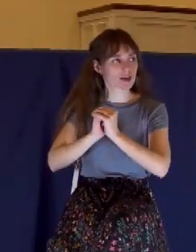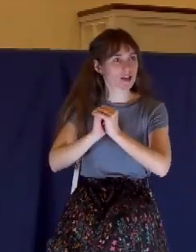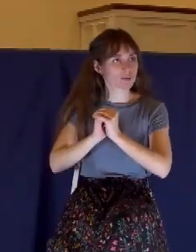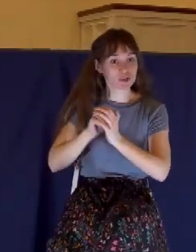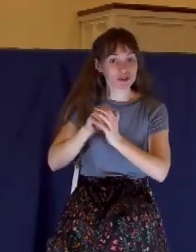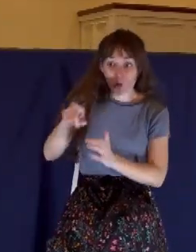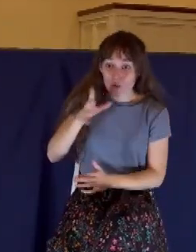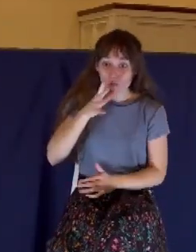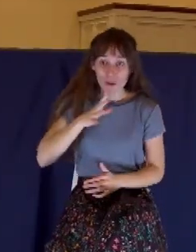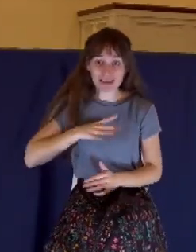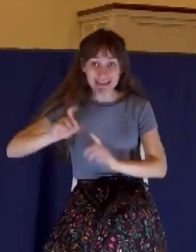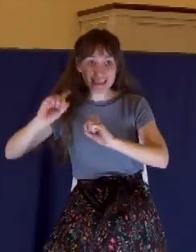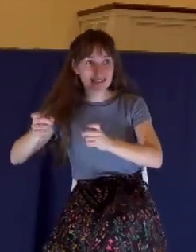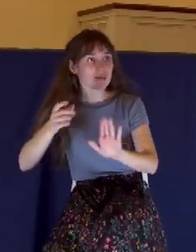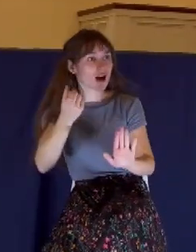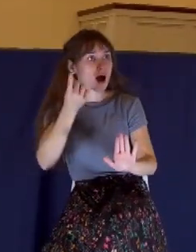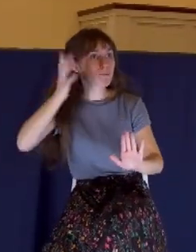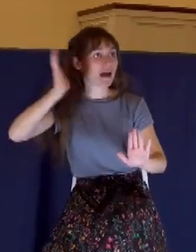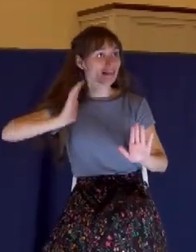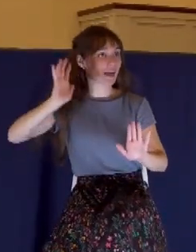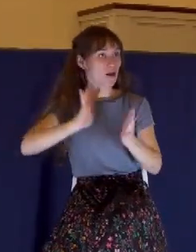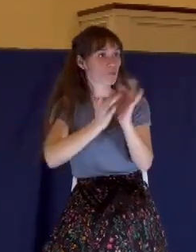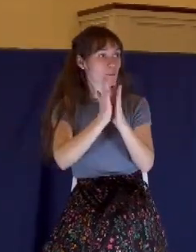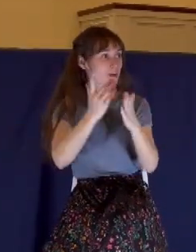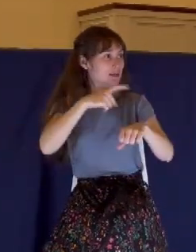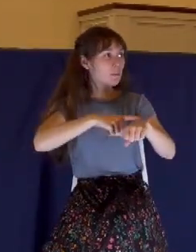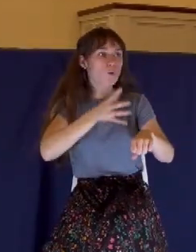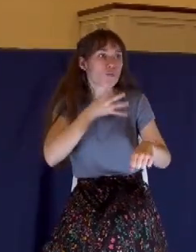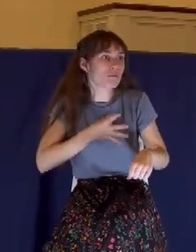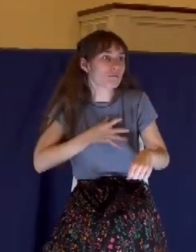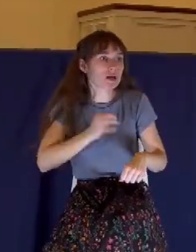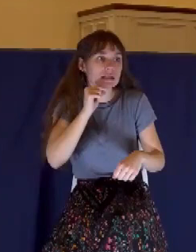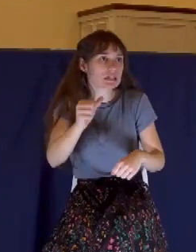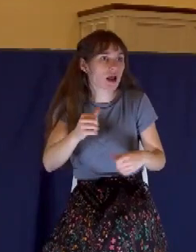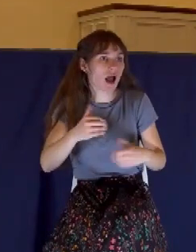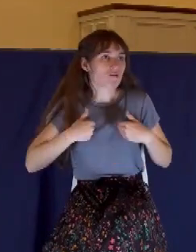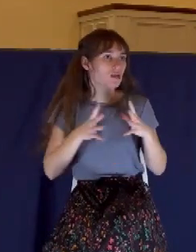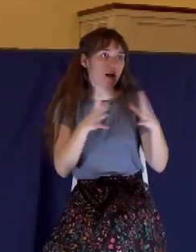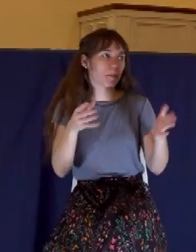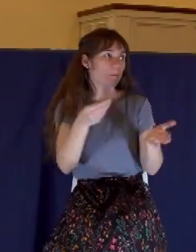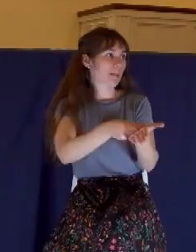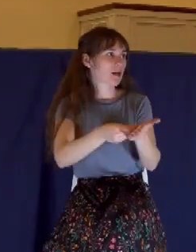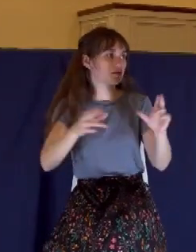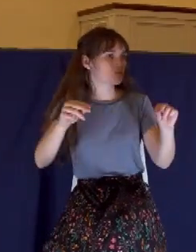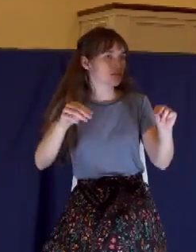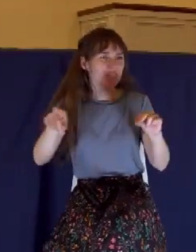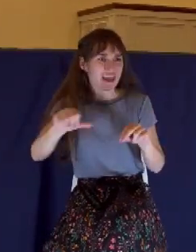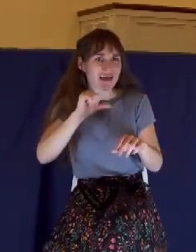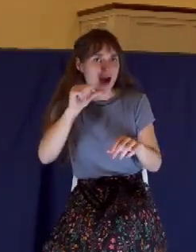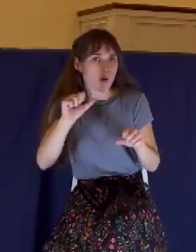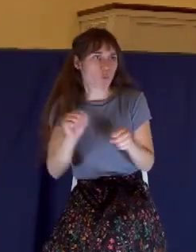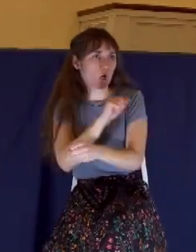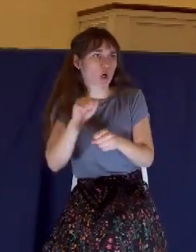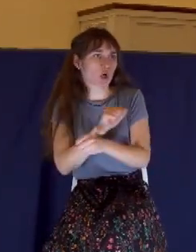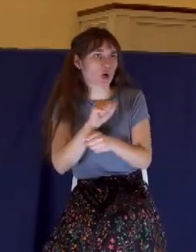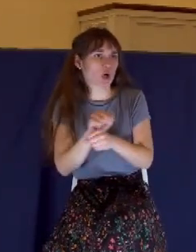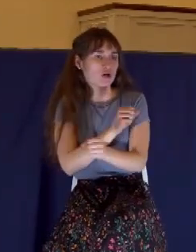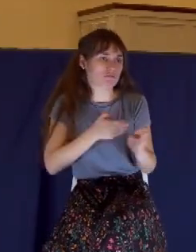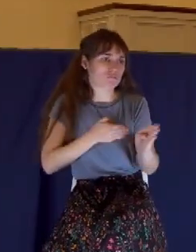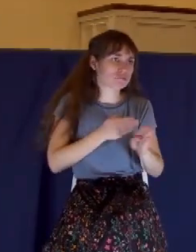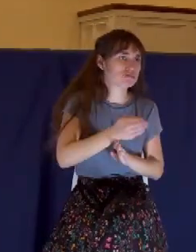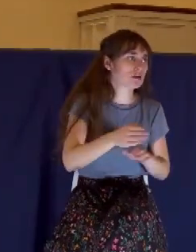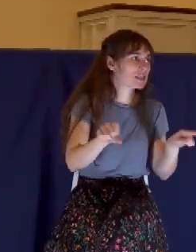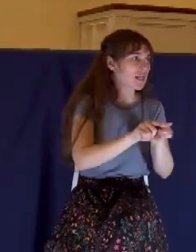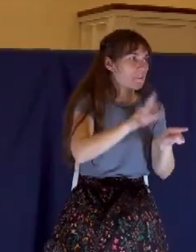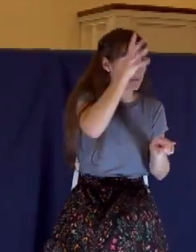and by the way, women, they didn't have a lot of money back then. They didn't have work like a lot of the men did to have this, and this was probably 12